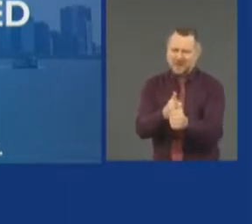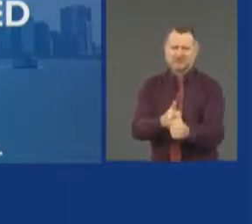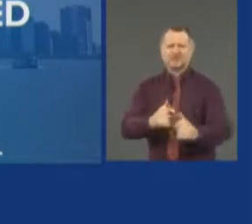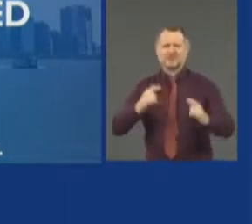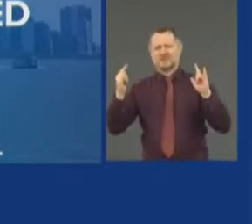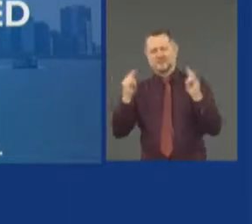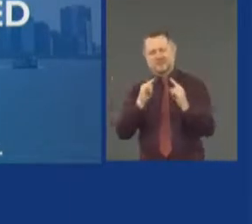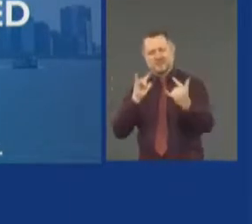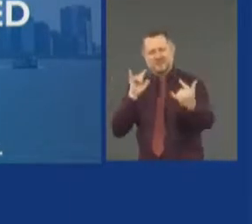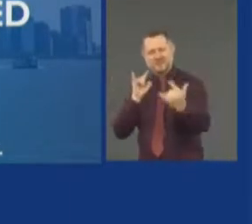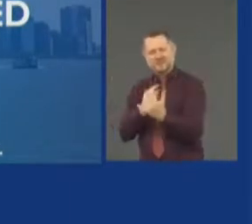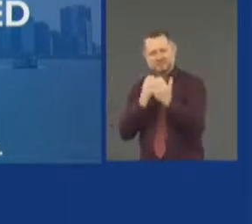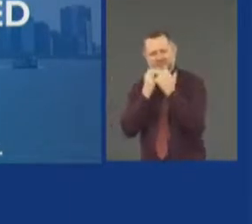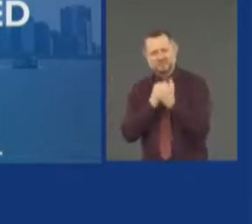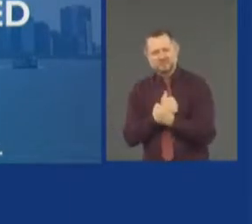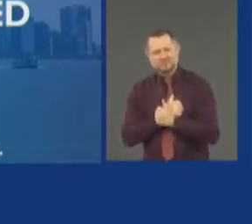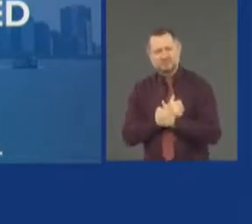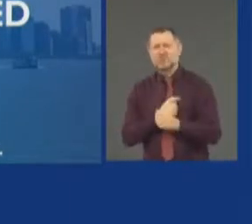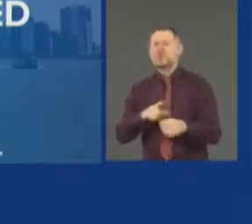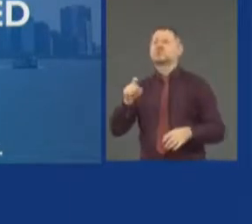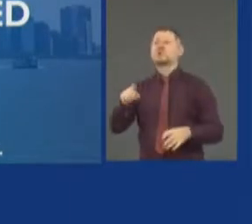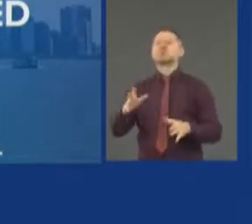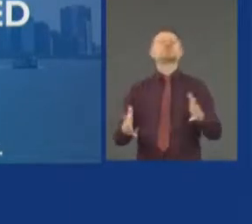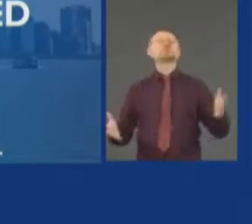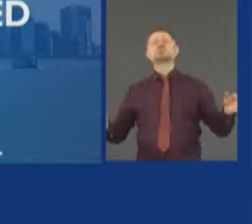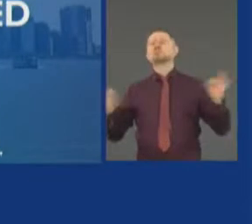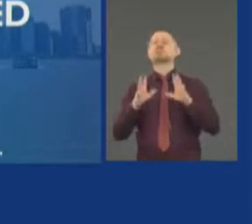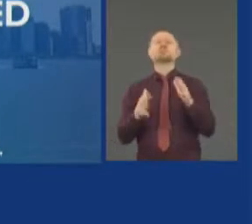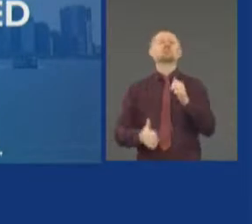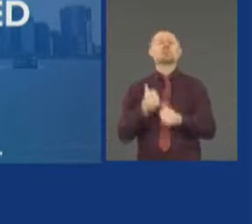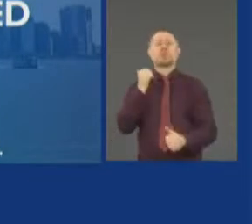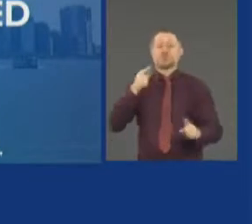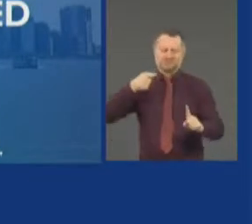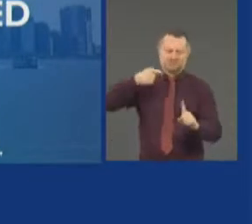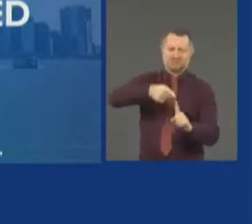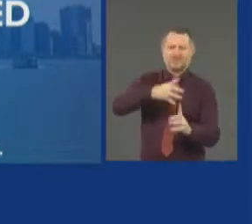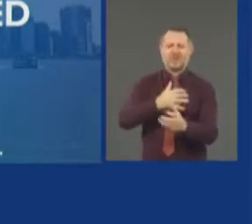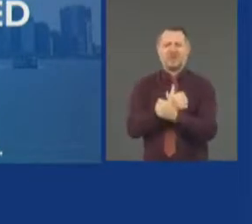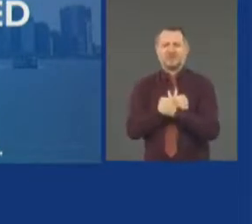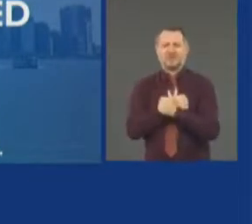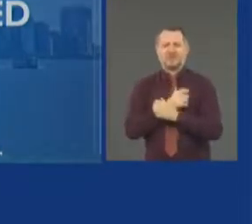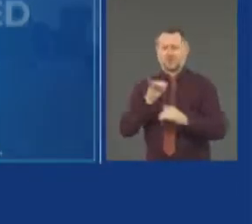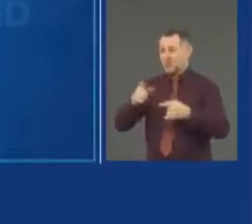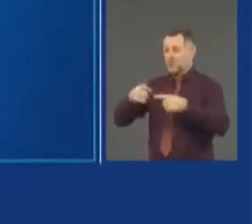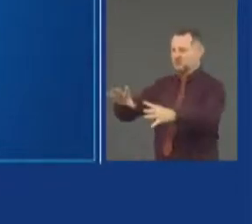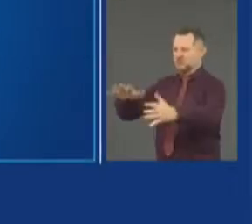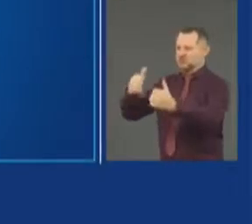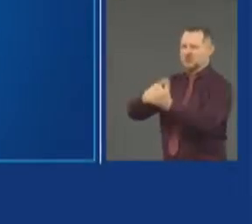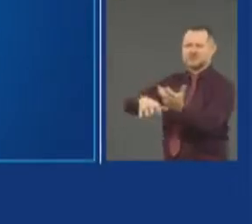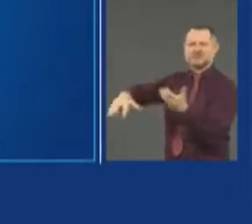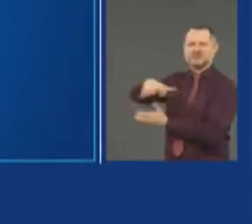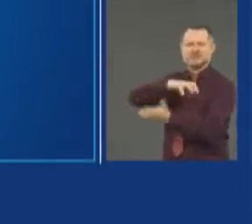most love when things are the most difficult. And that's where we are today.